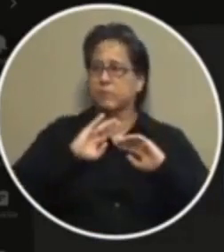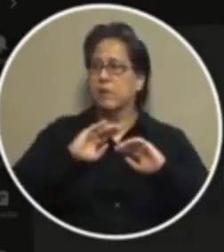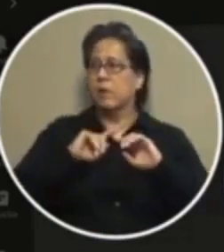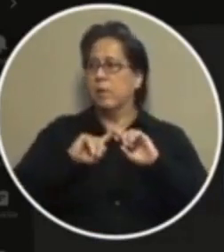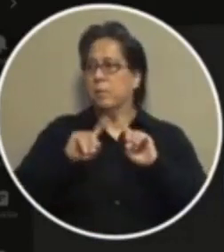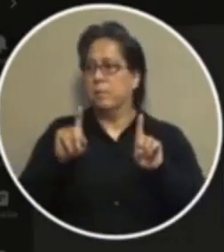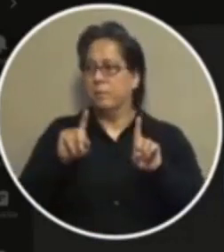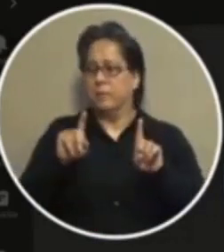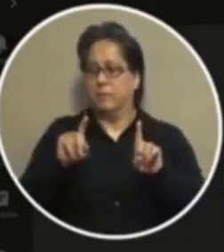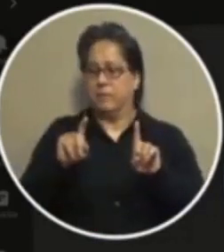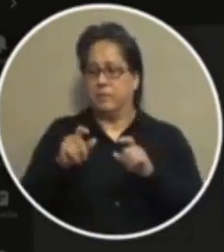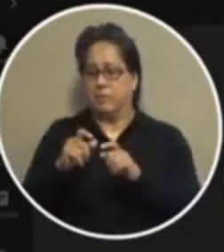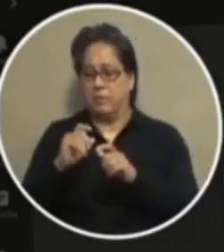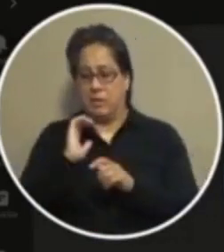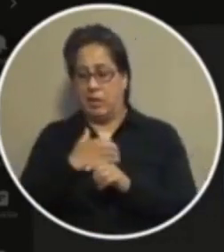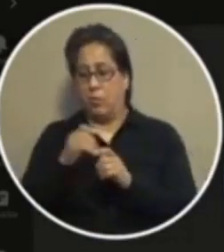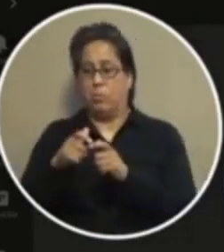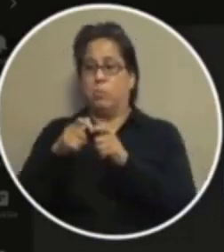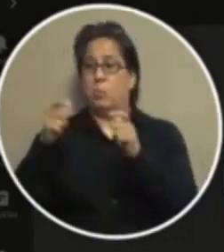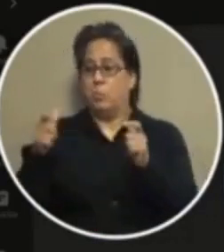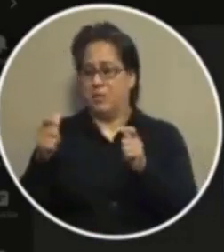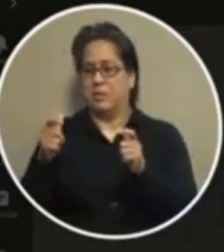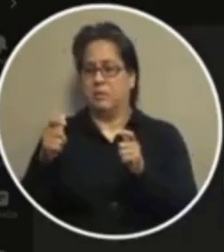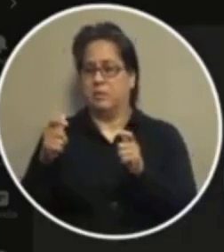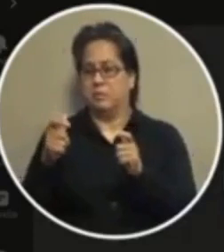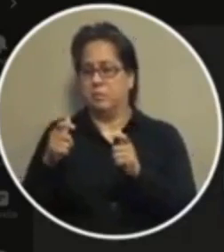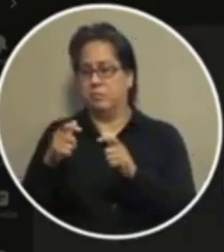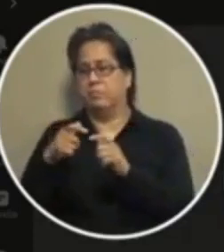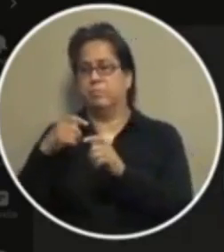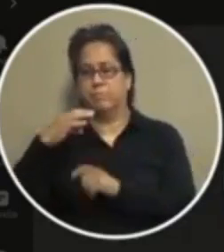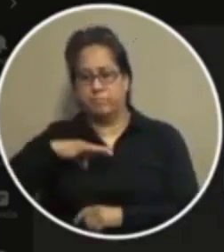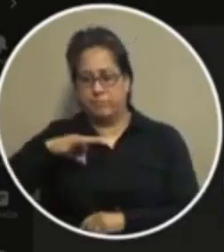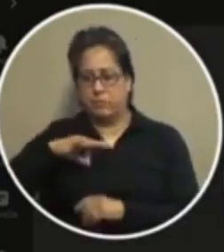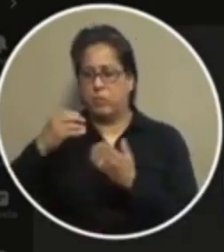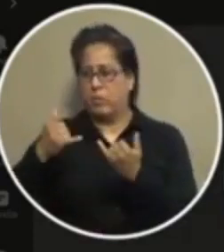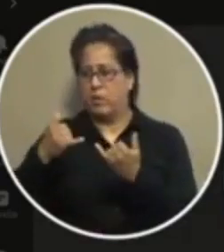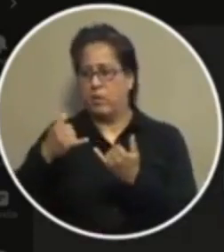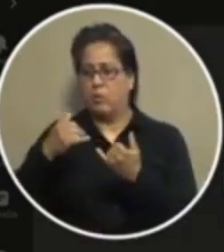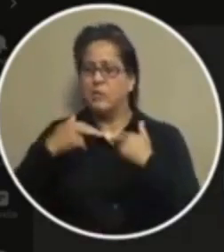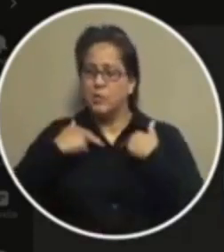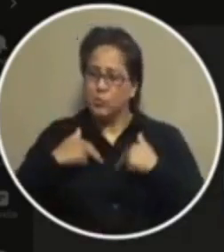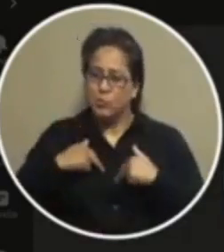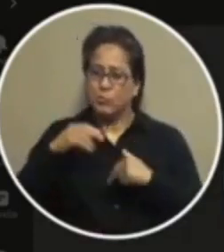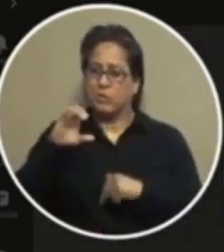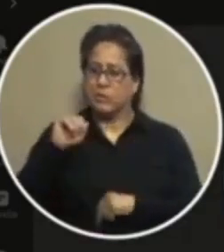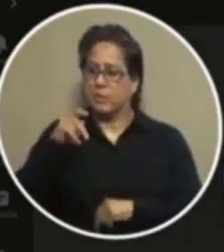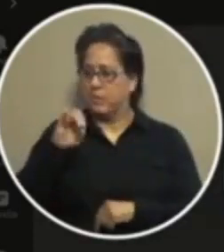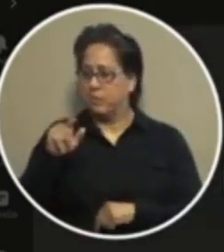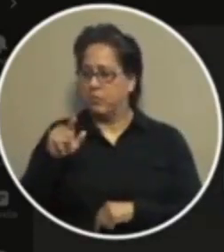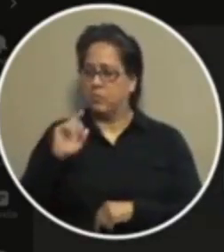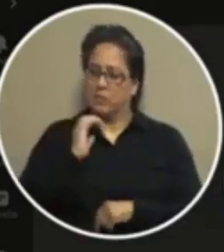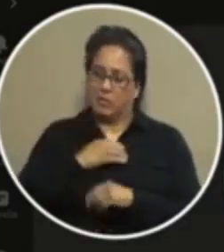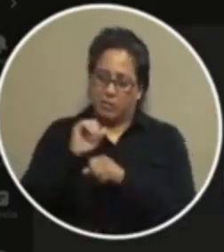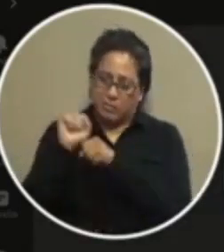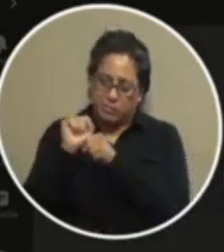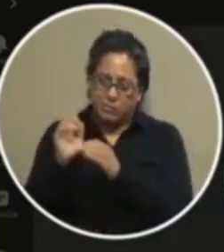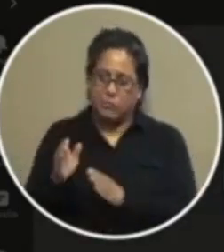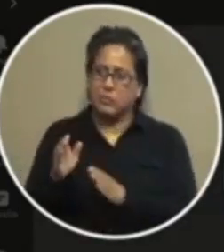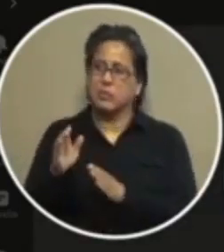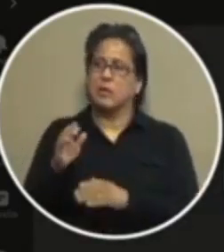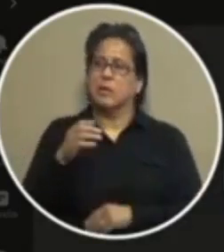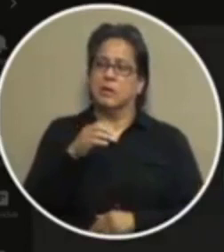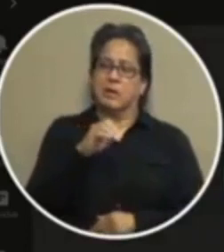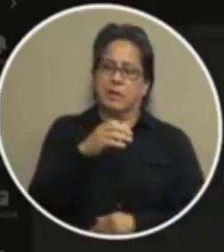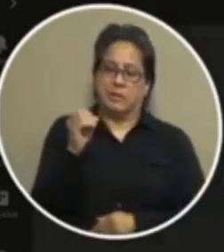our biggest commodity at the city of el paso is our human capital and i i take